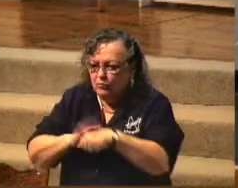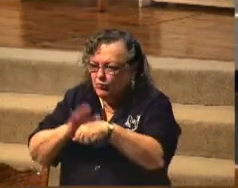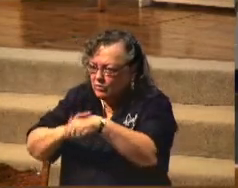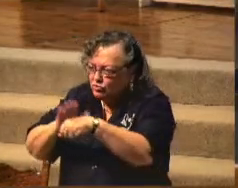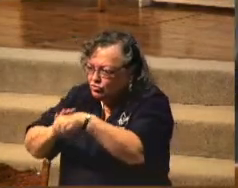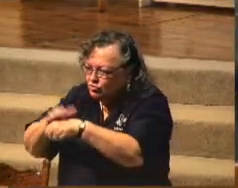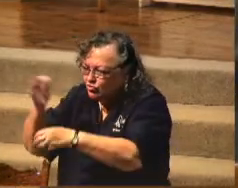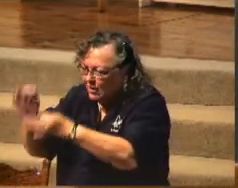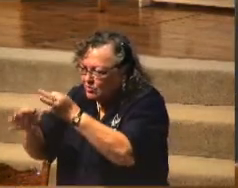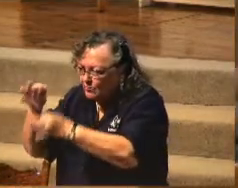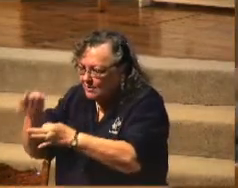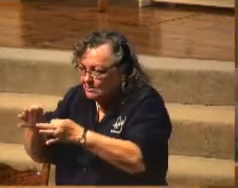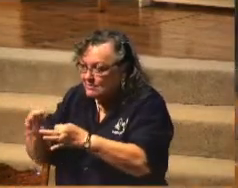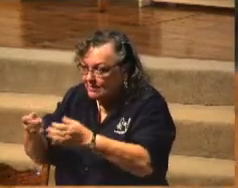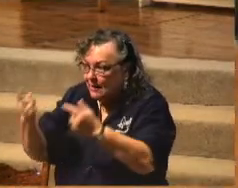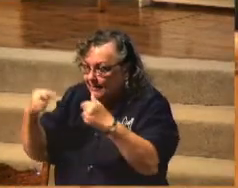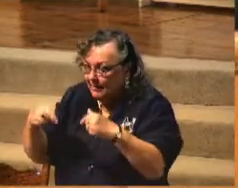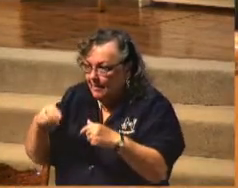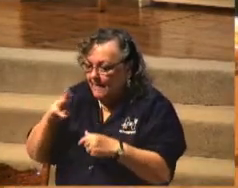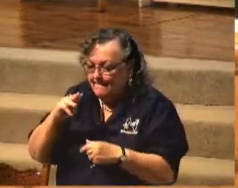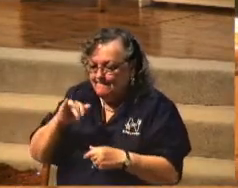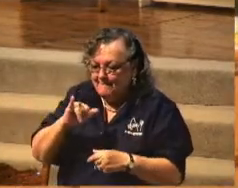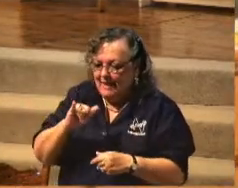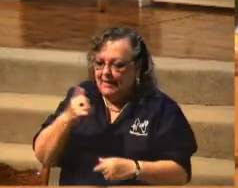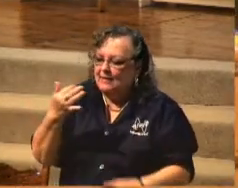we must not be silent. It May 1980.